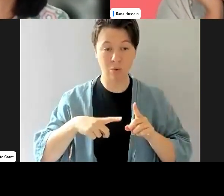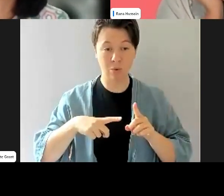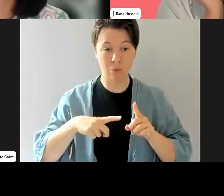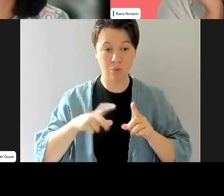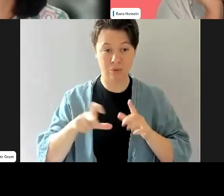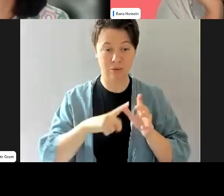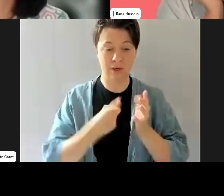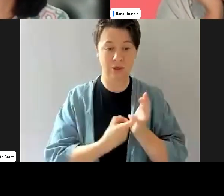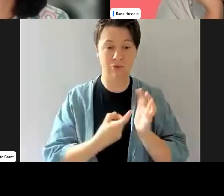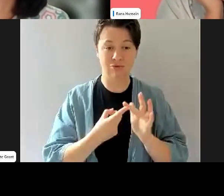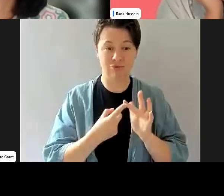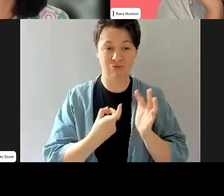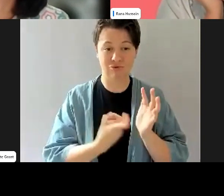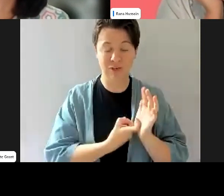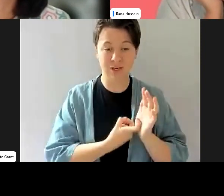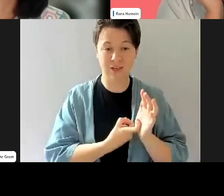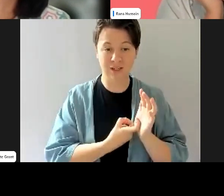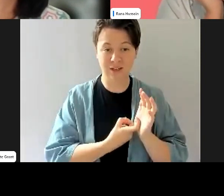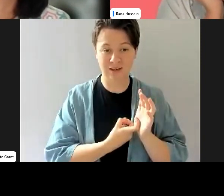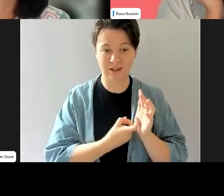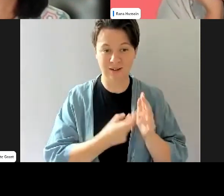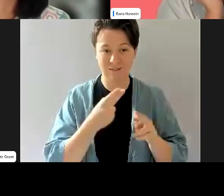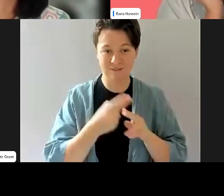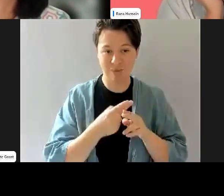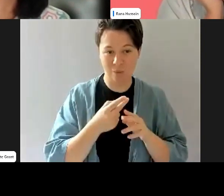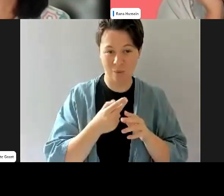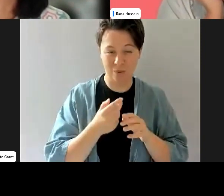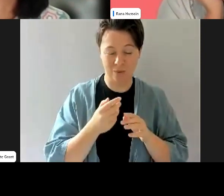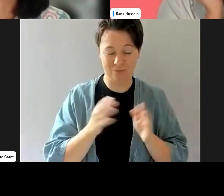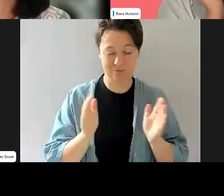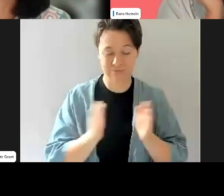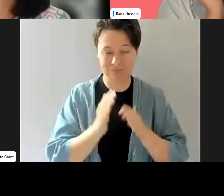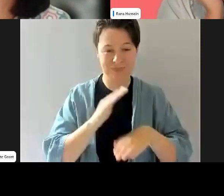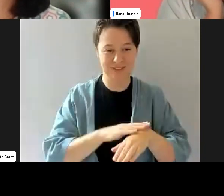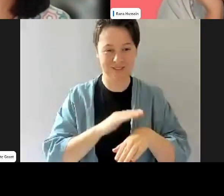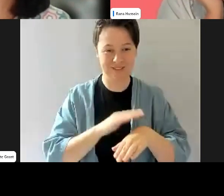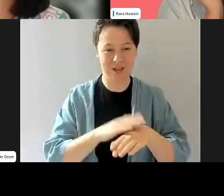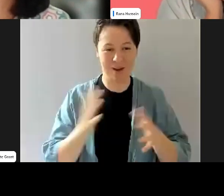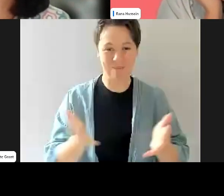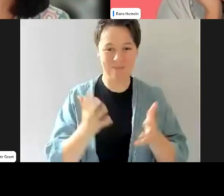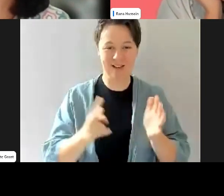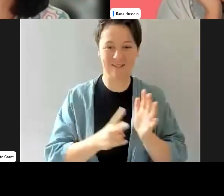before I, you know, briefly for a hot minute played in the VFL, um,